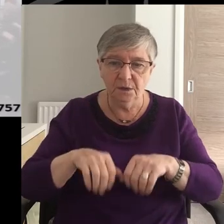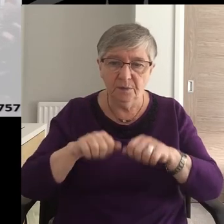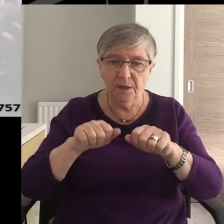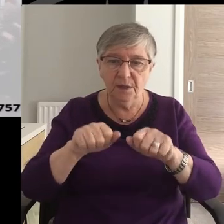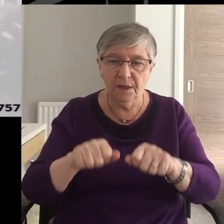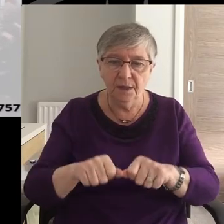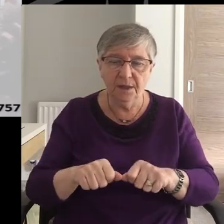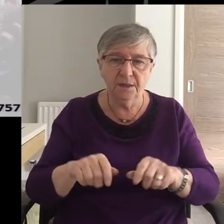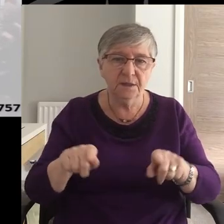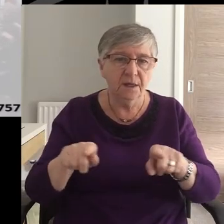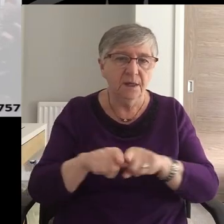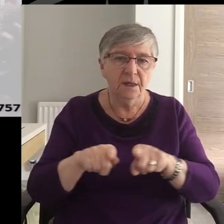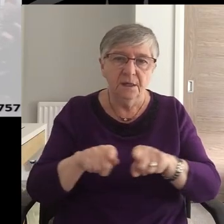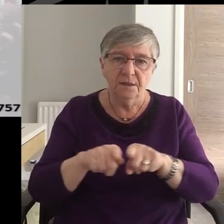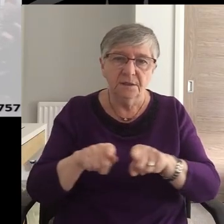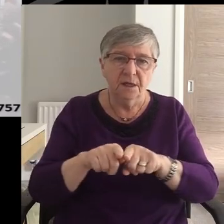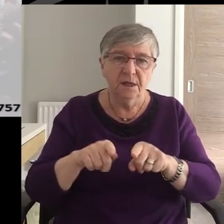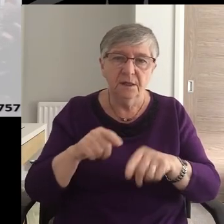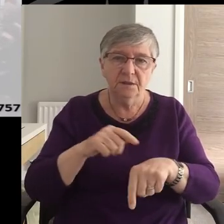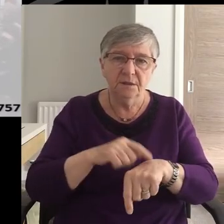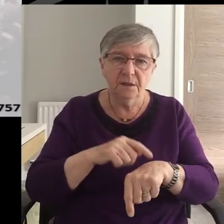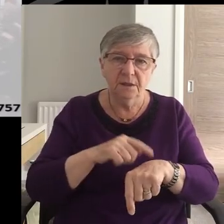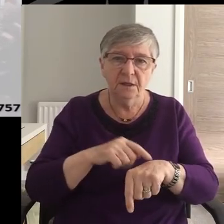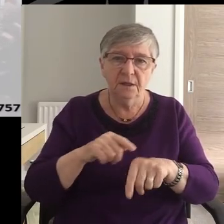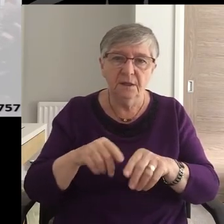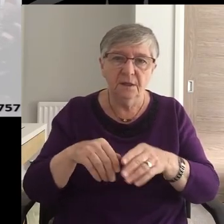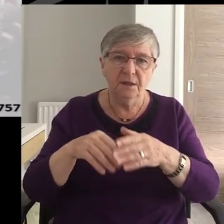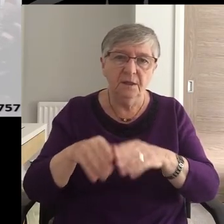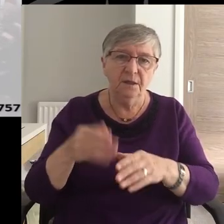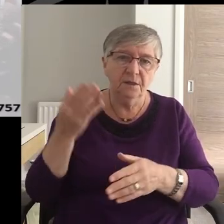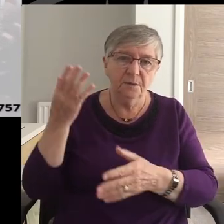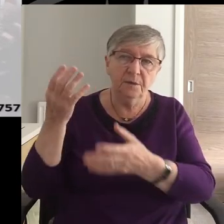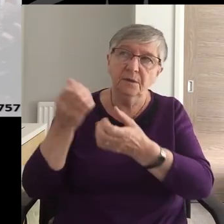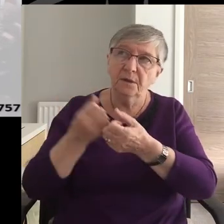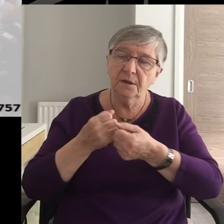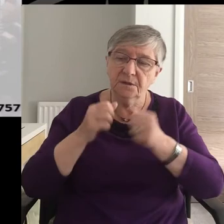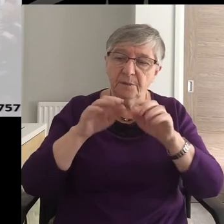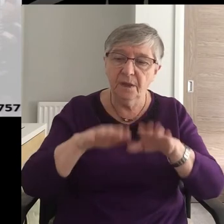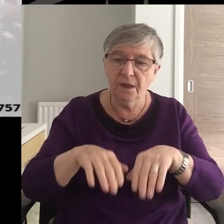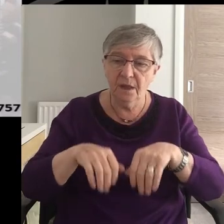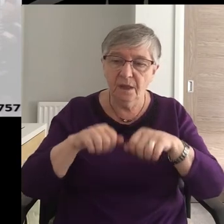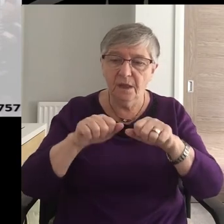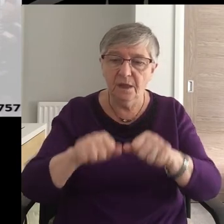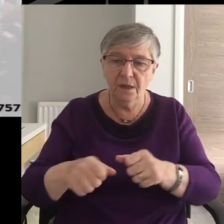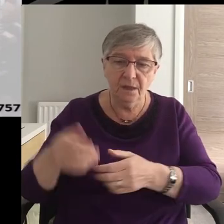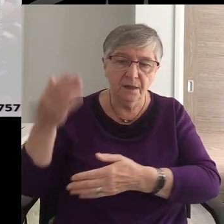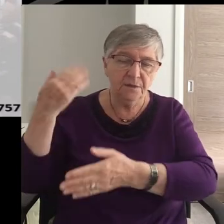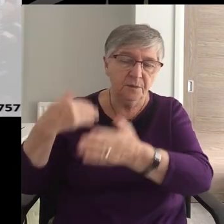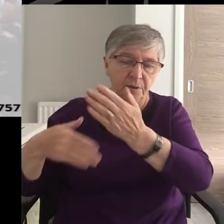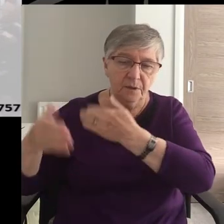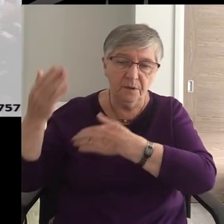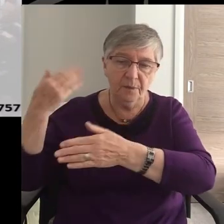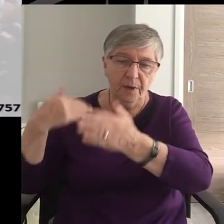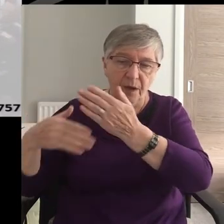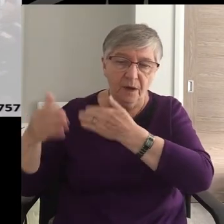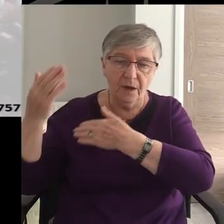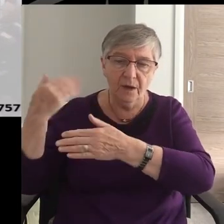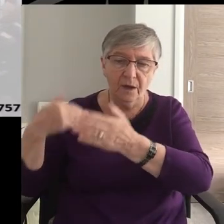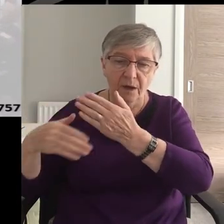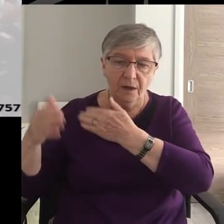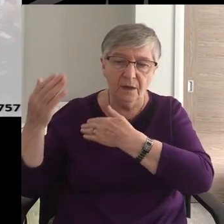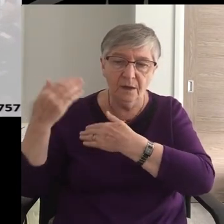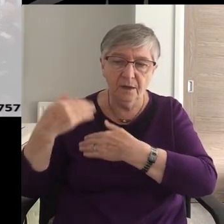will bless As it has blessed the